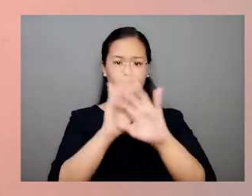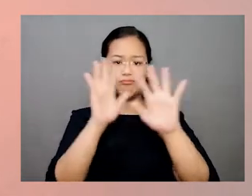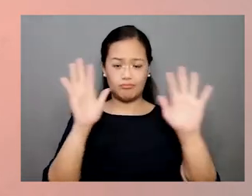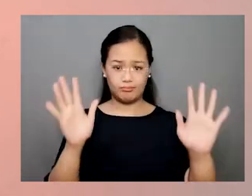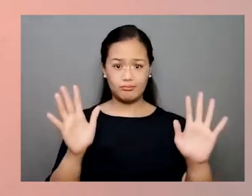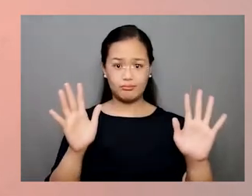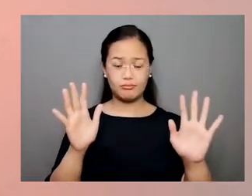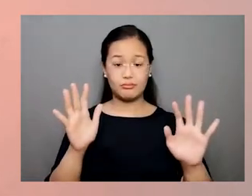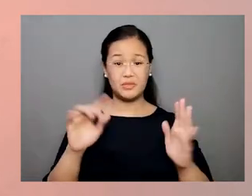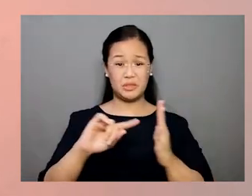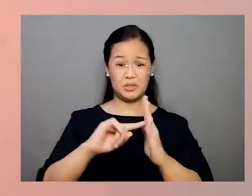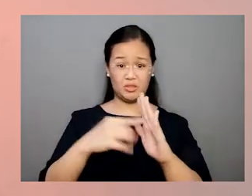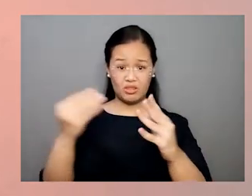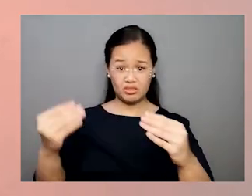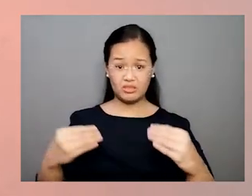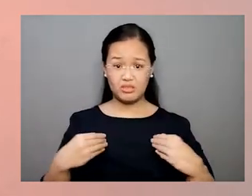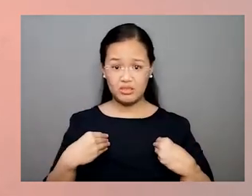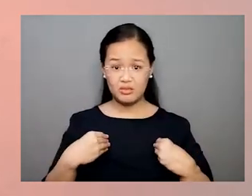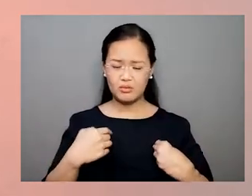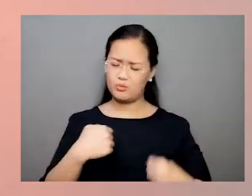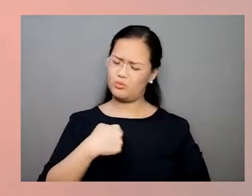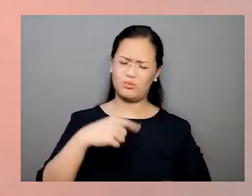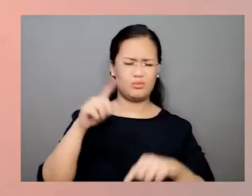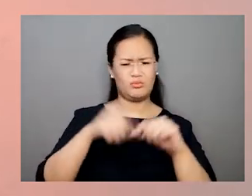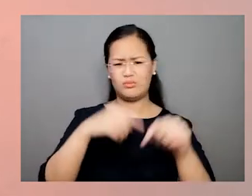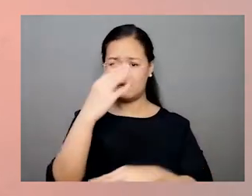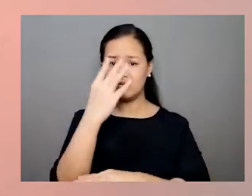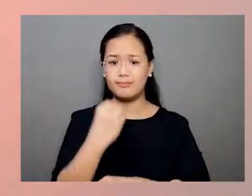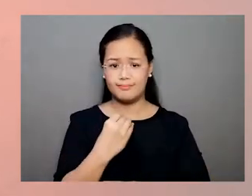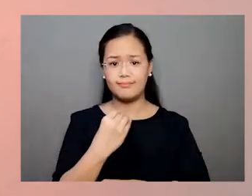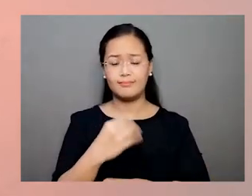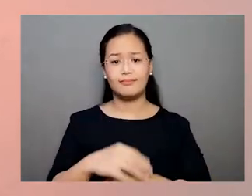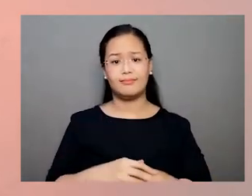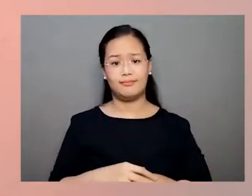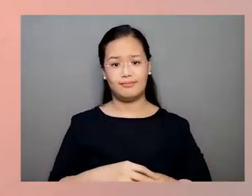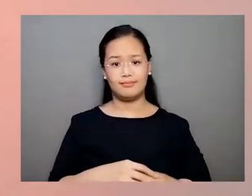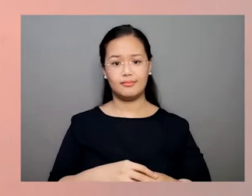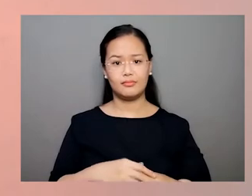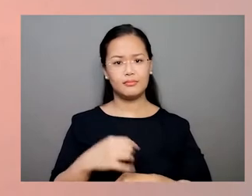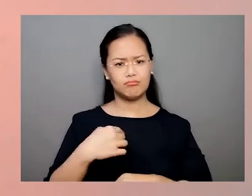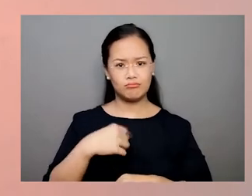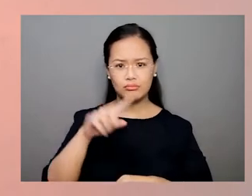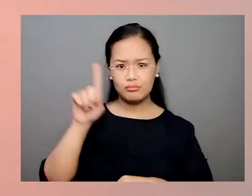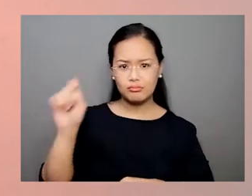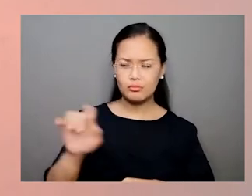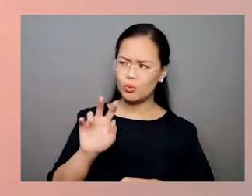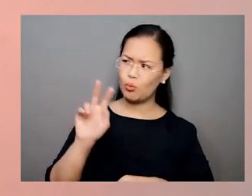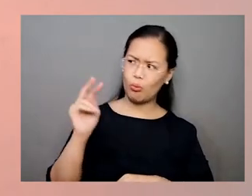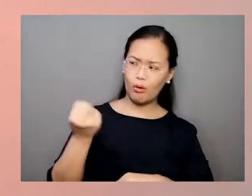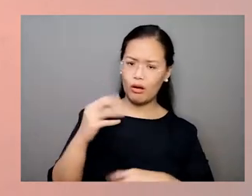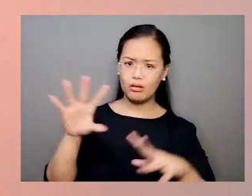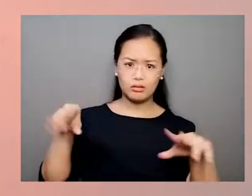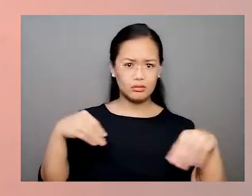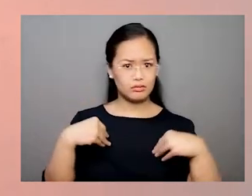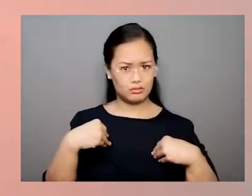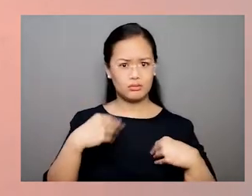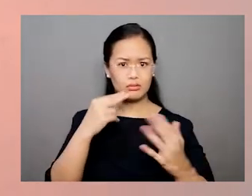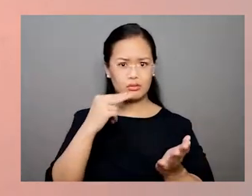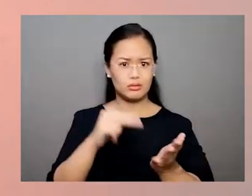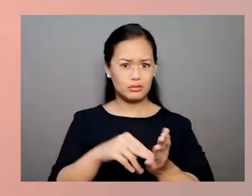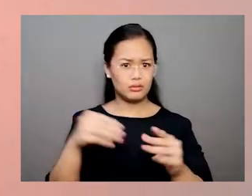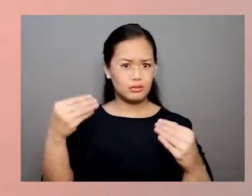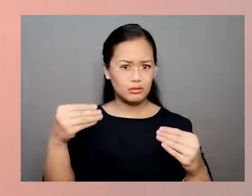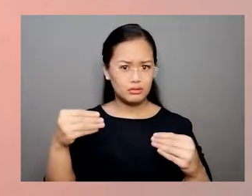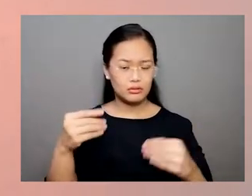na ako ngayon. Mula nang natanggap ko itong papel na to, hindi na ako nakatulog. I asked him when he received the